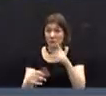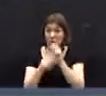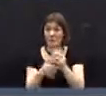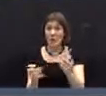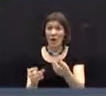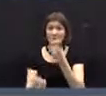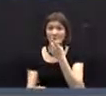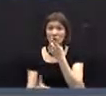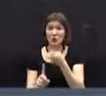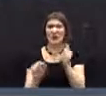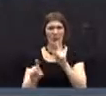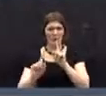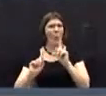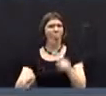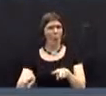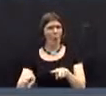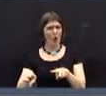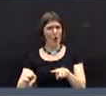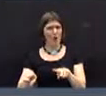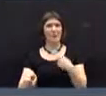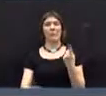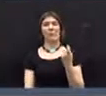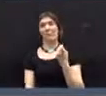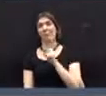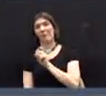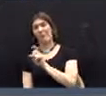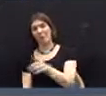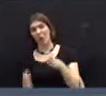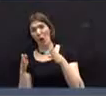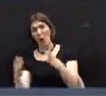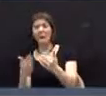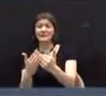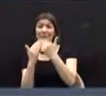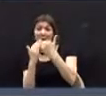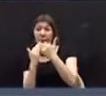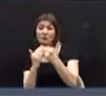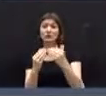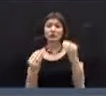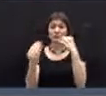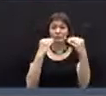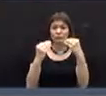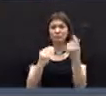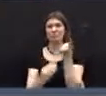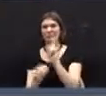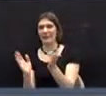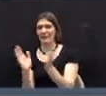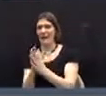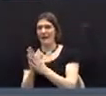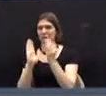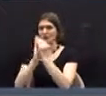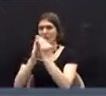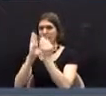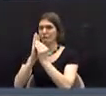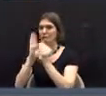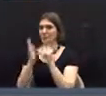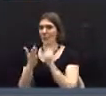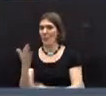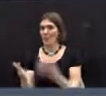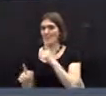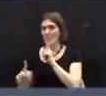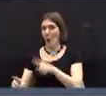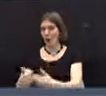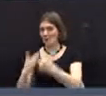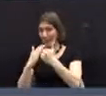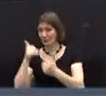And if you wish to have any sandwich or refreshments, you should put your order in now,